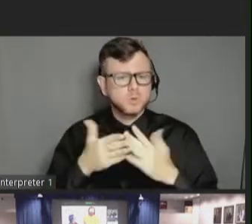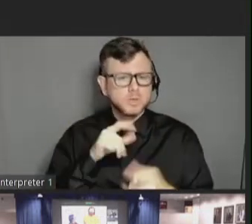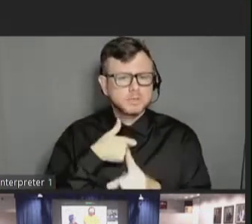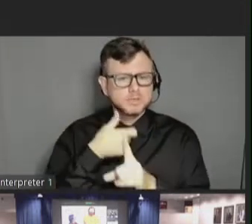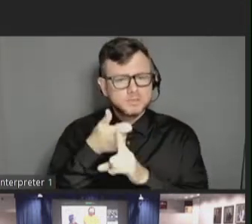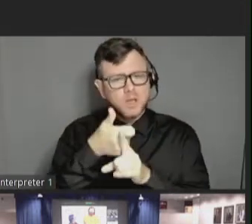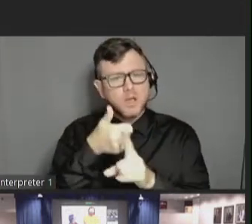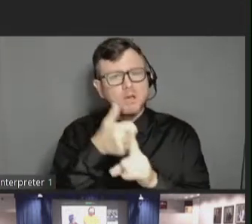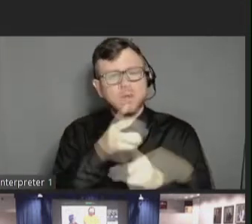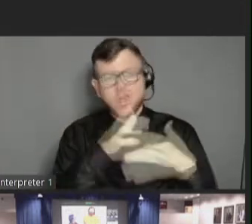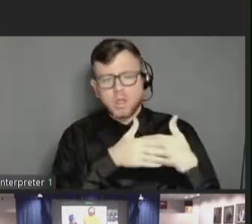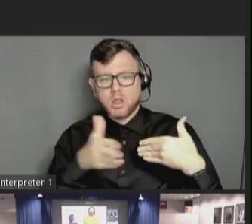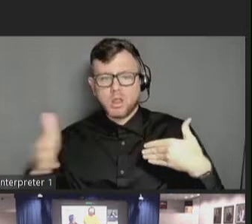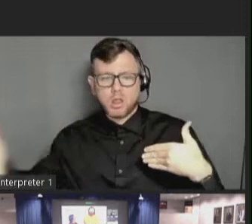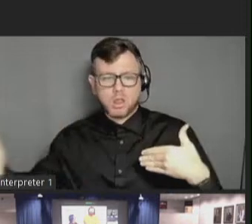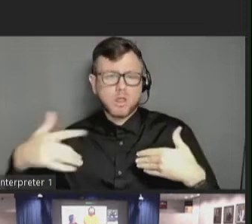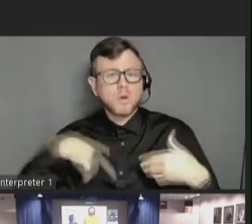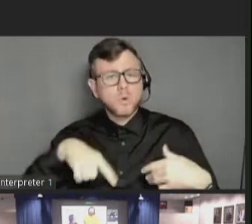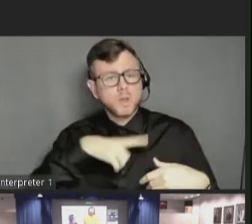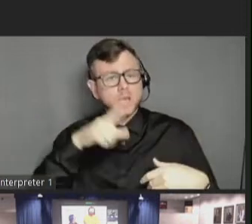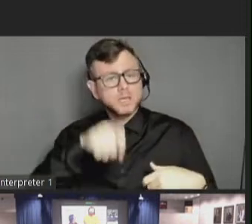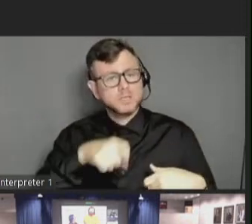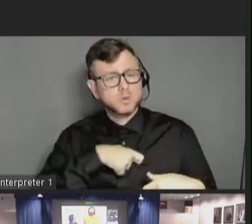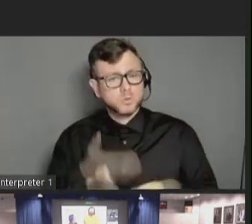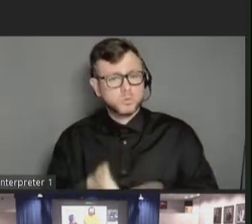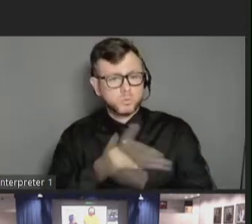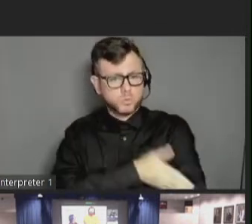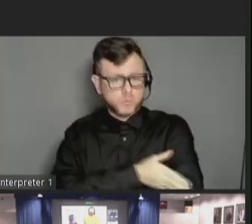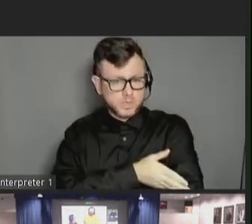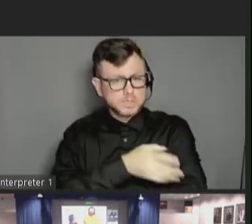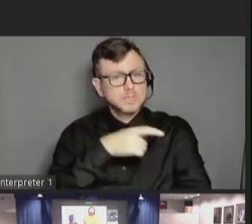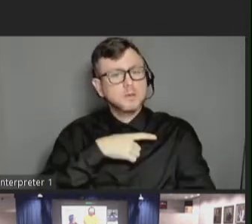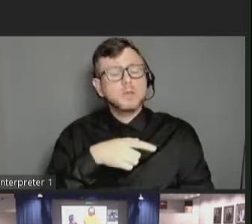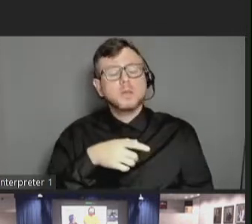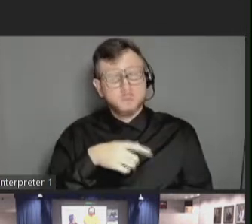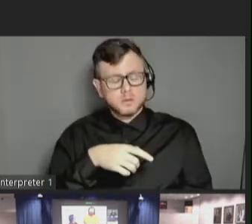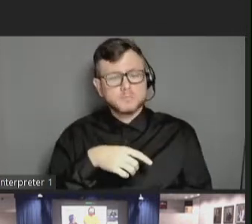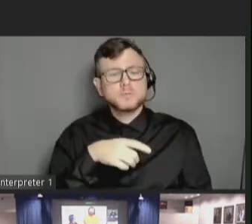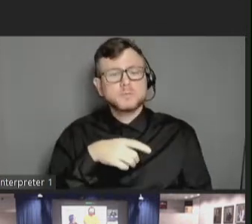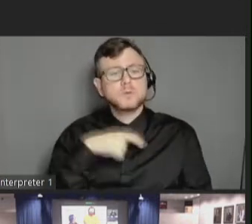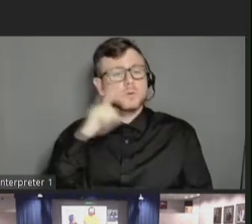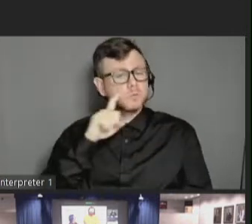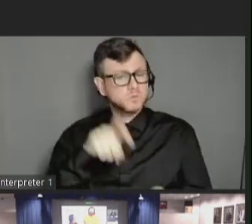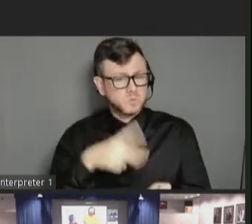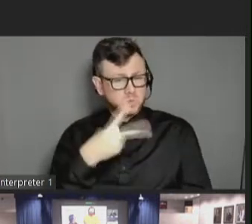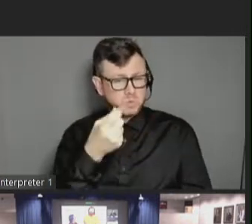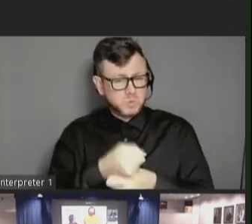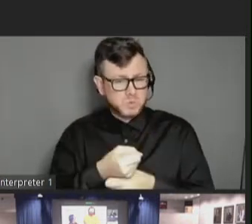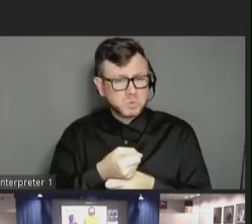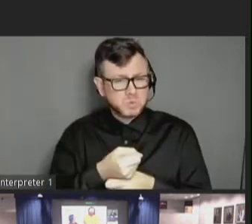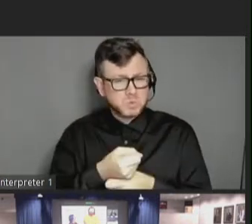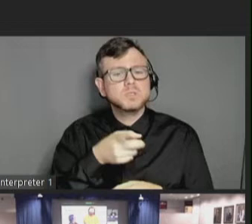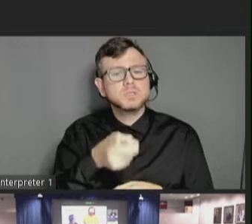to increase accessibility for all with a focus on aging, BIPOC, Hispanic,